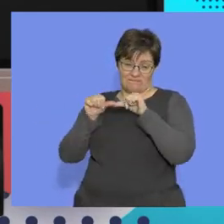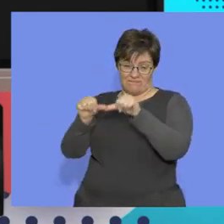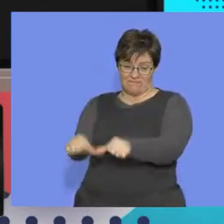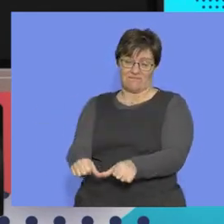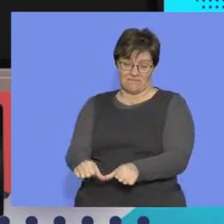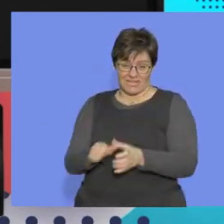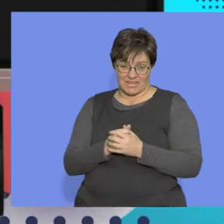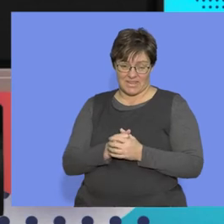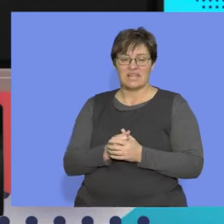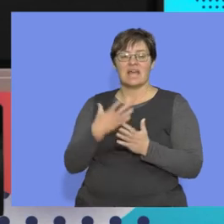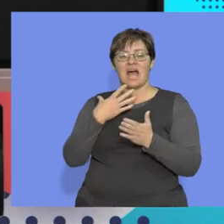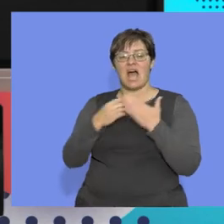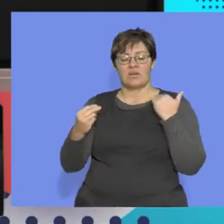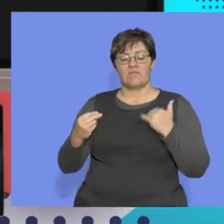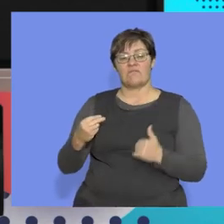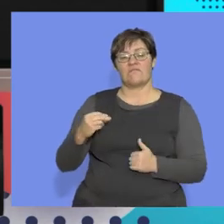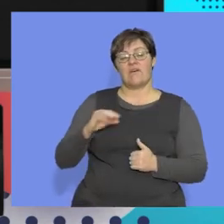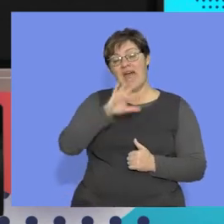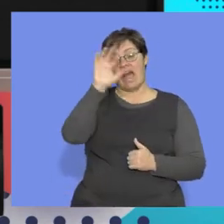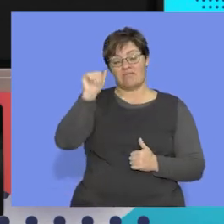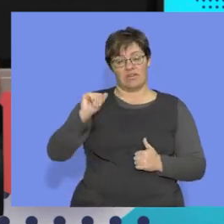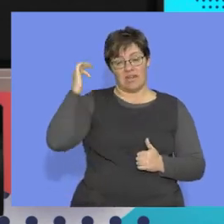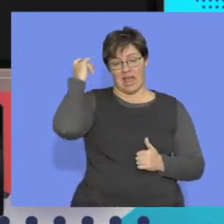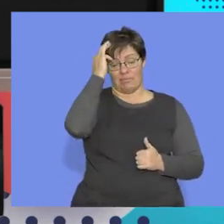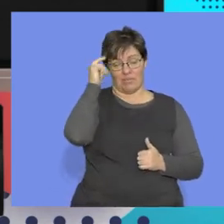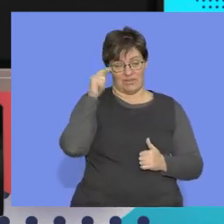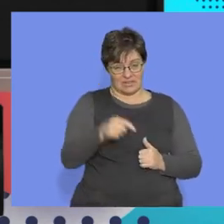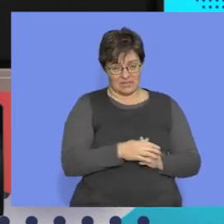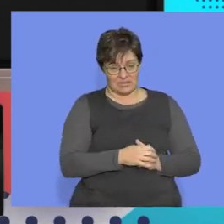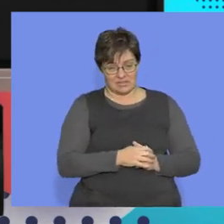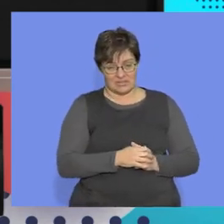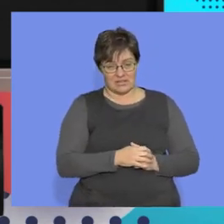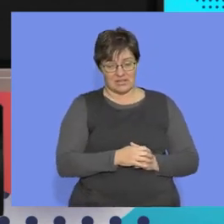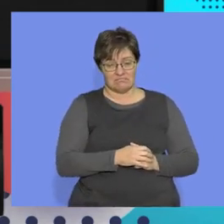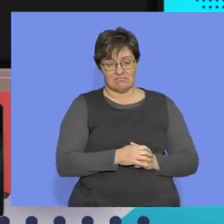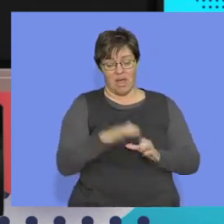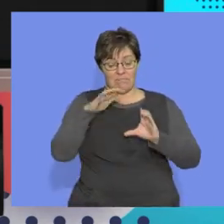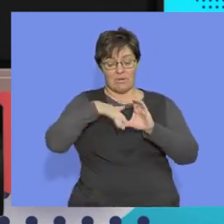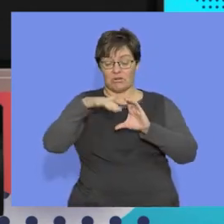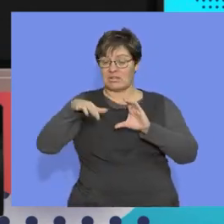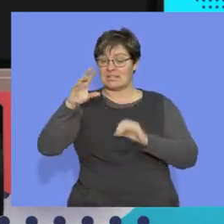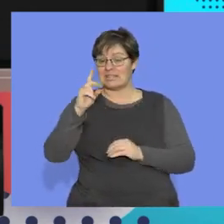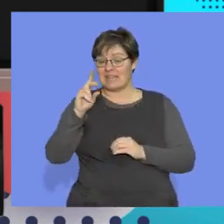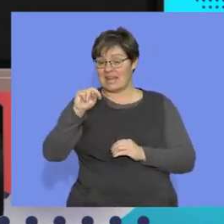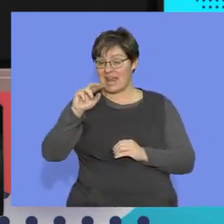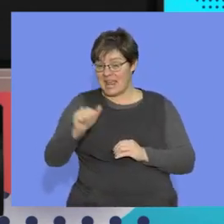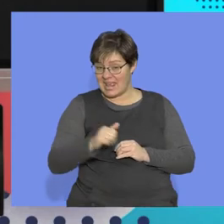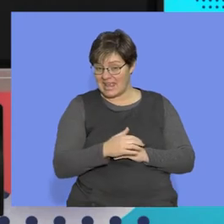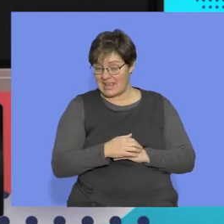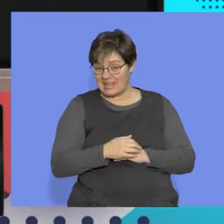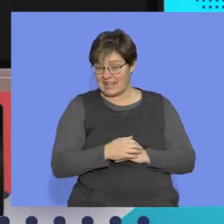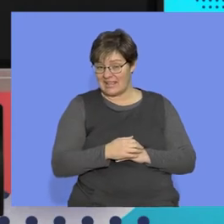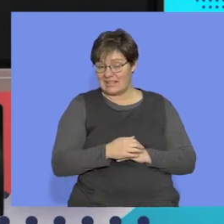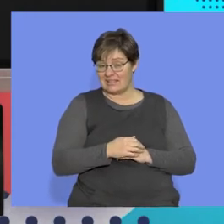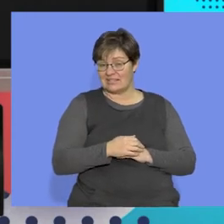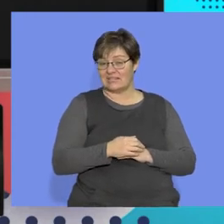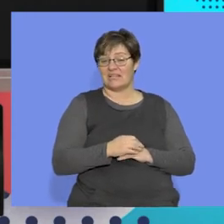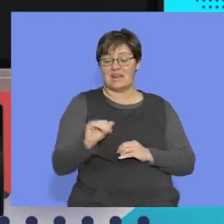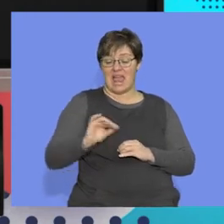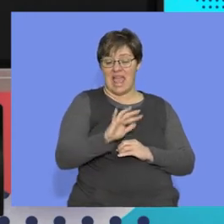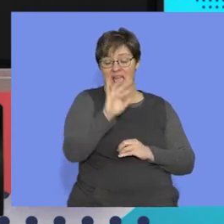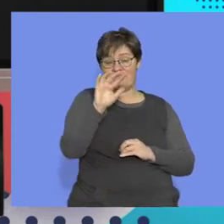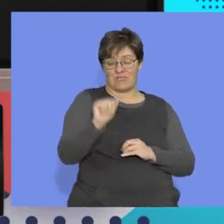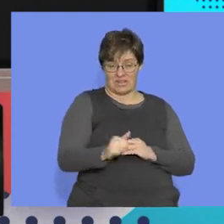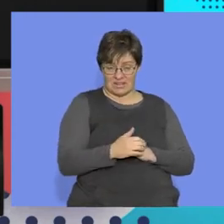survived. And that is the out-of-Africa hypothesis. As I said, mitochondrial DNA, mitochondrial Eve,